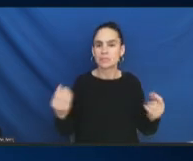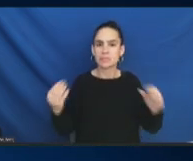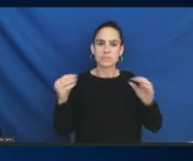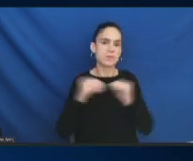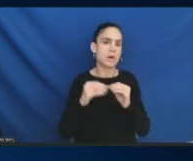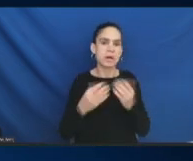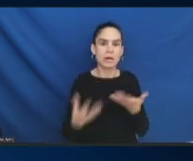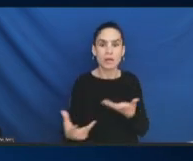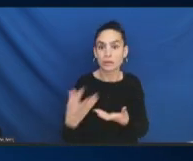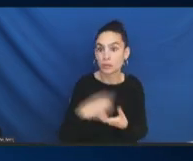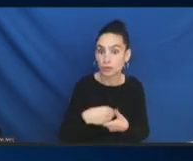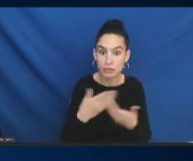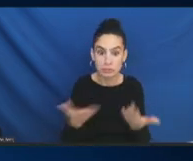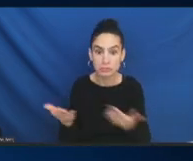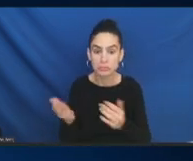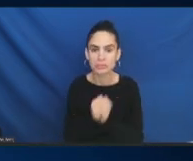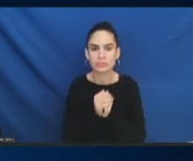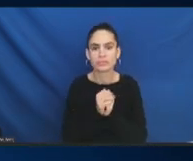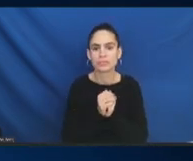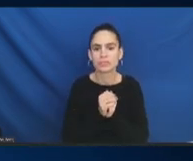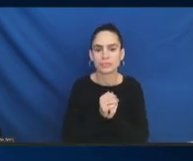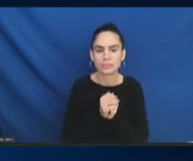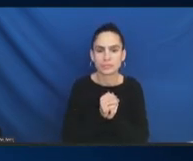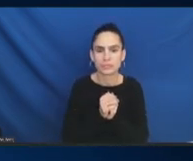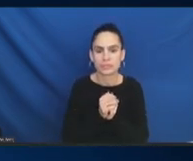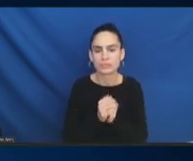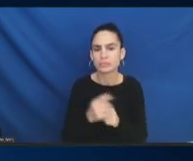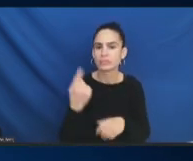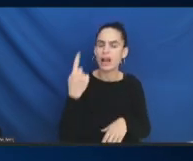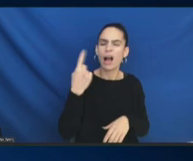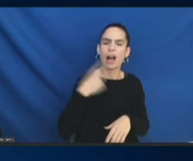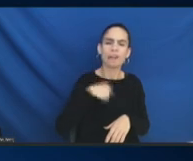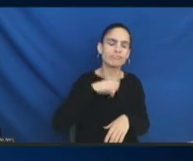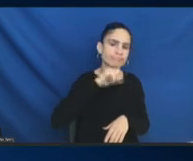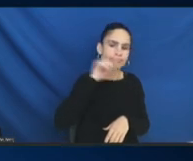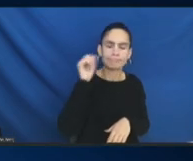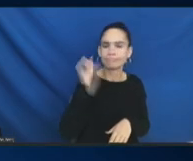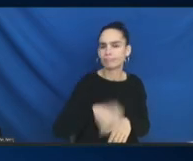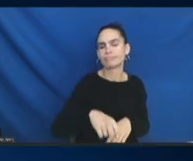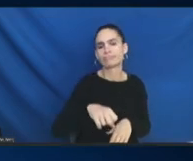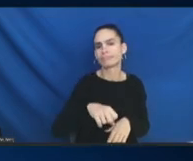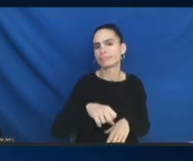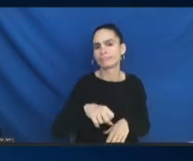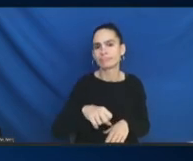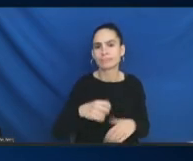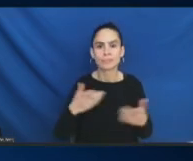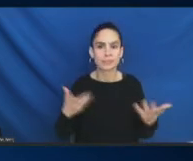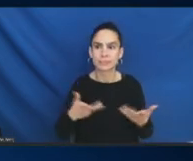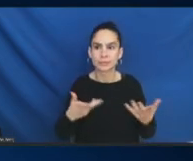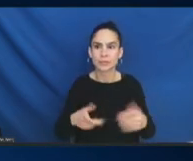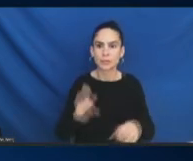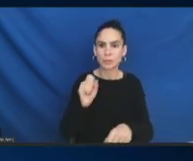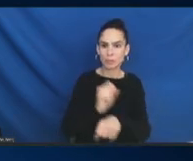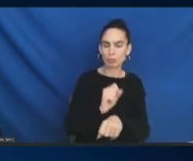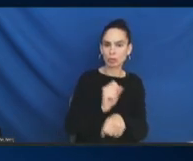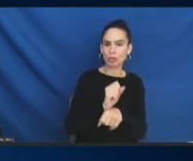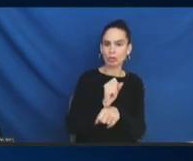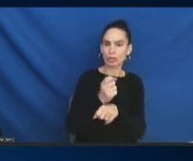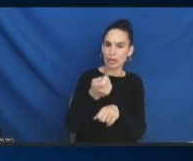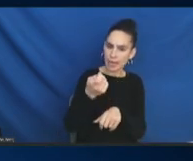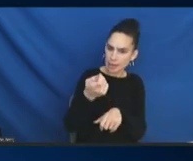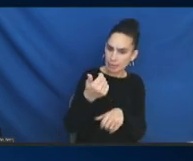One of the things that I would love to work on a little bit around that is